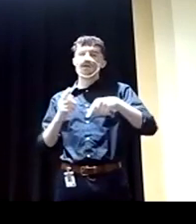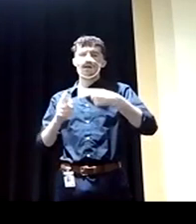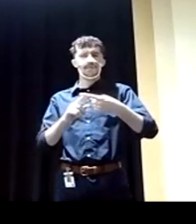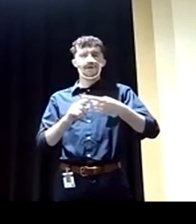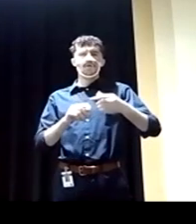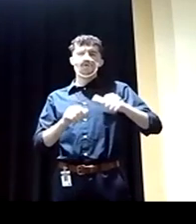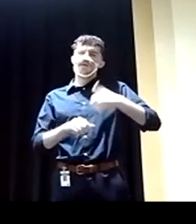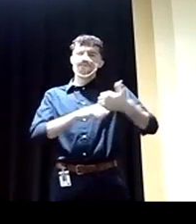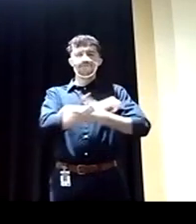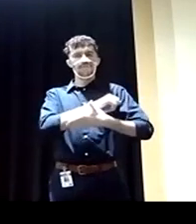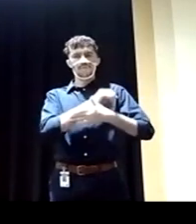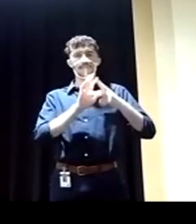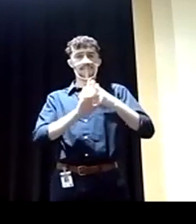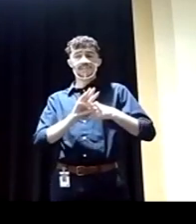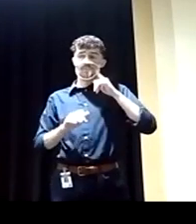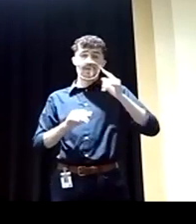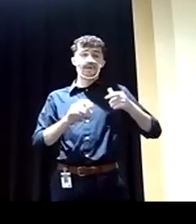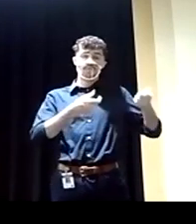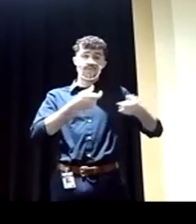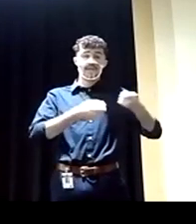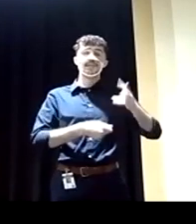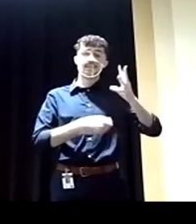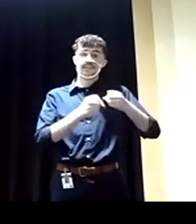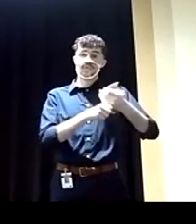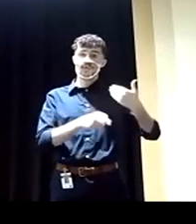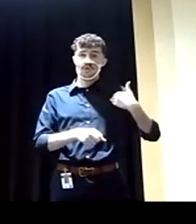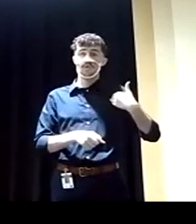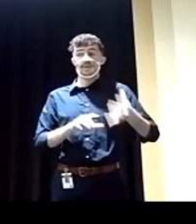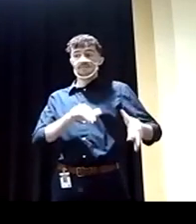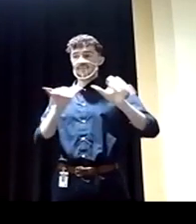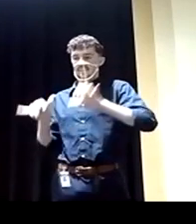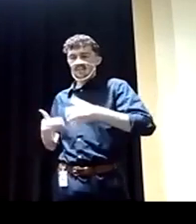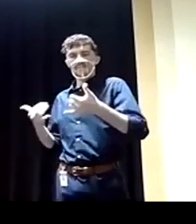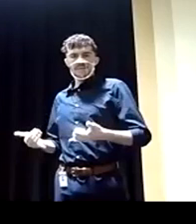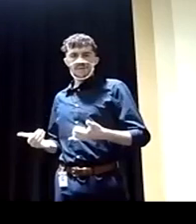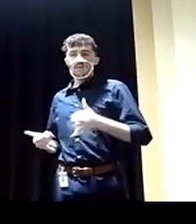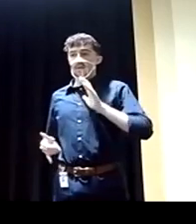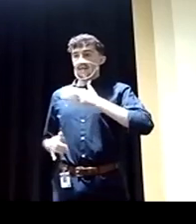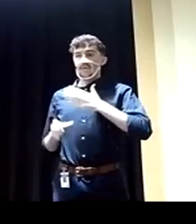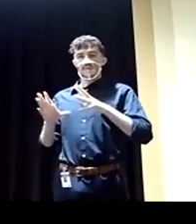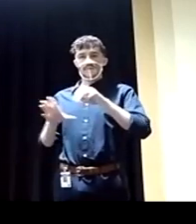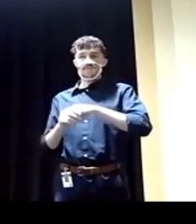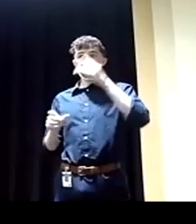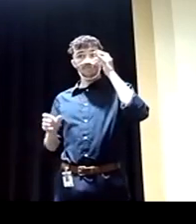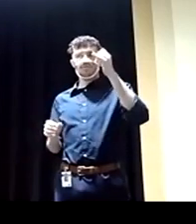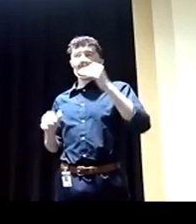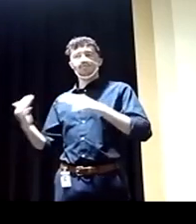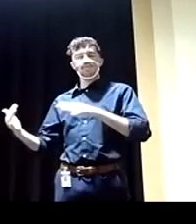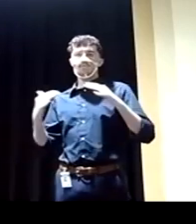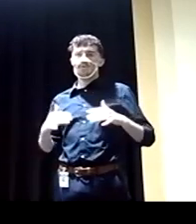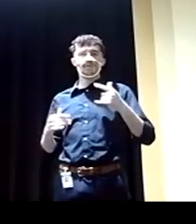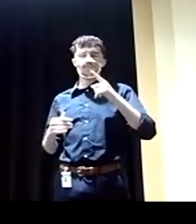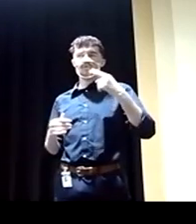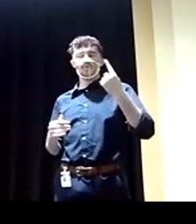when I ran six years ago, and now it's the same. I spoke out forcefully about America's involvement in forever wards. I